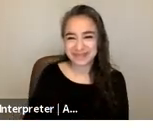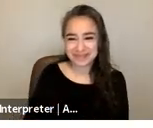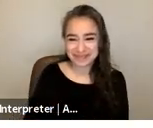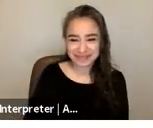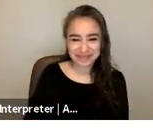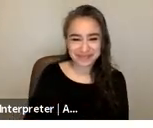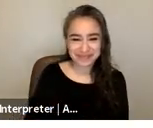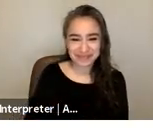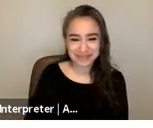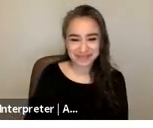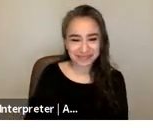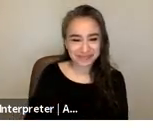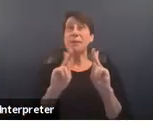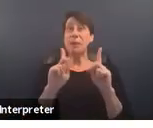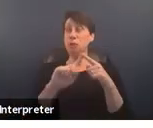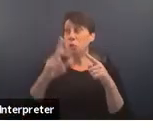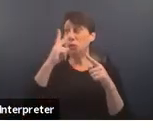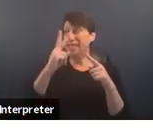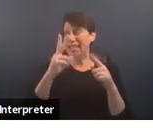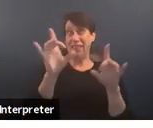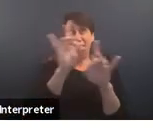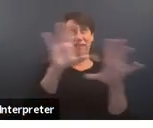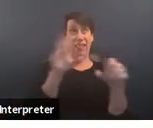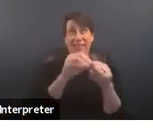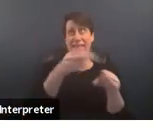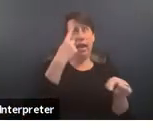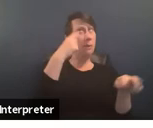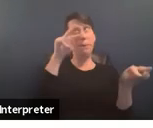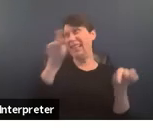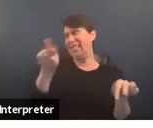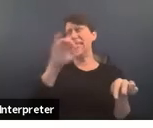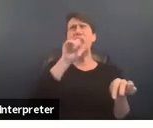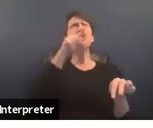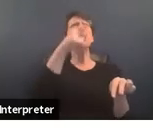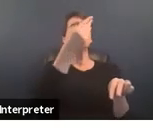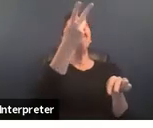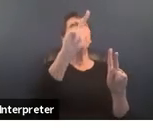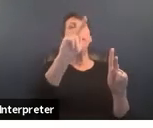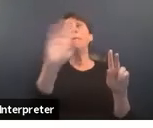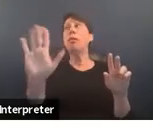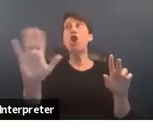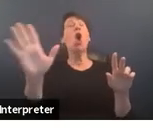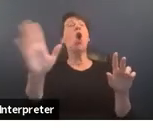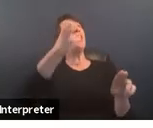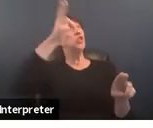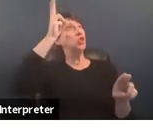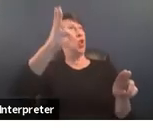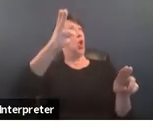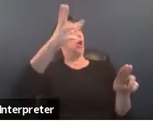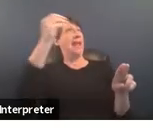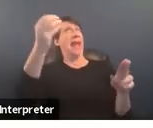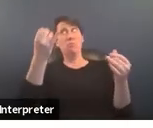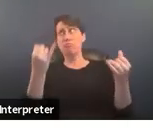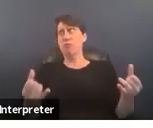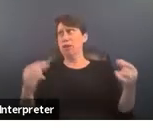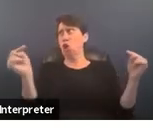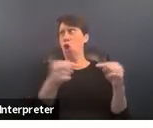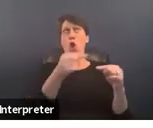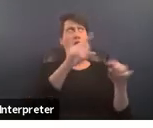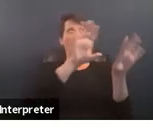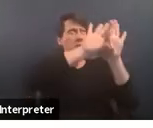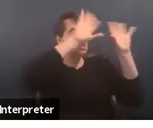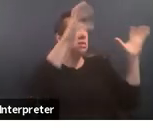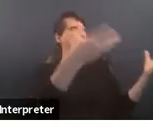and the violence in policing as more than just a few bad apples but as a historical and present harm to black folks